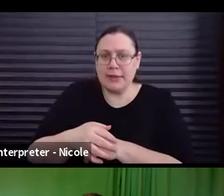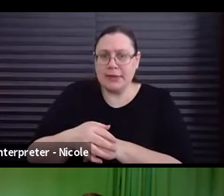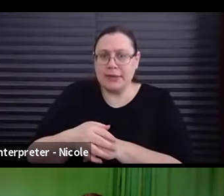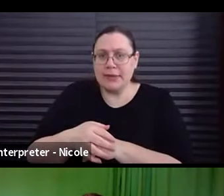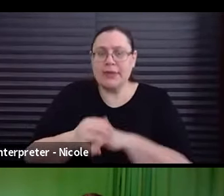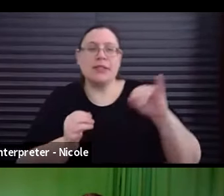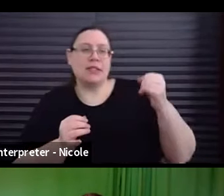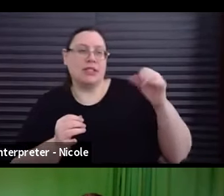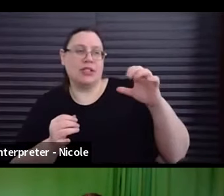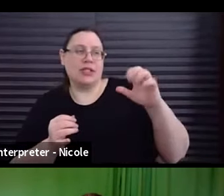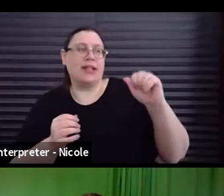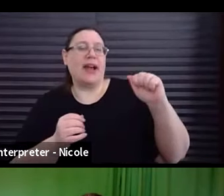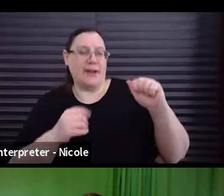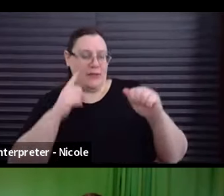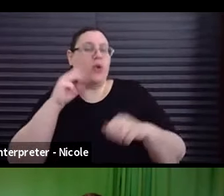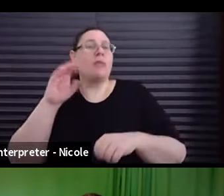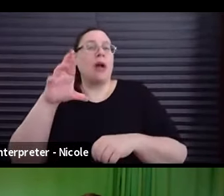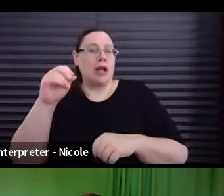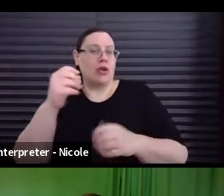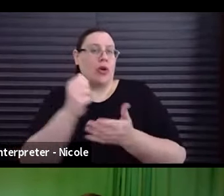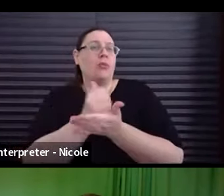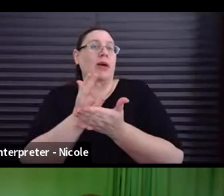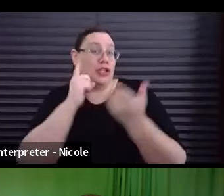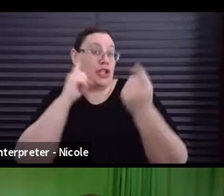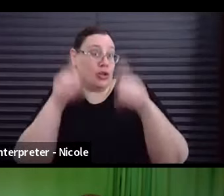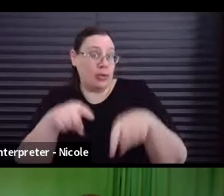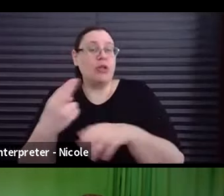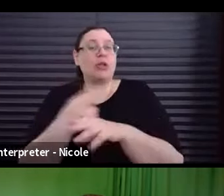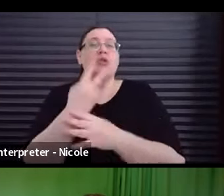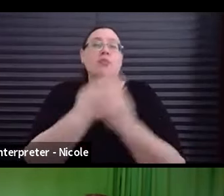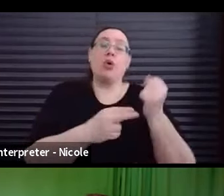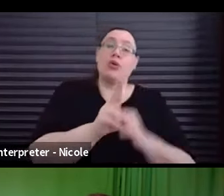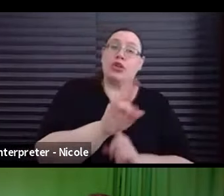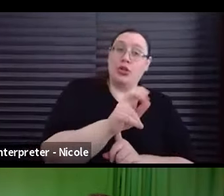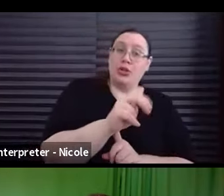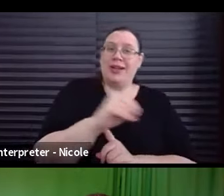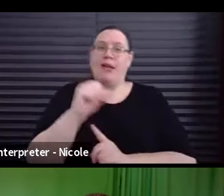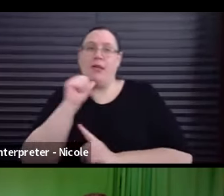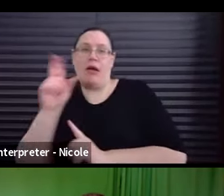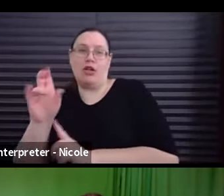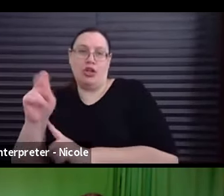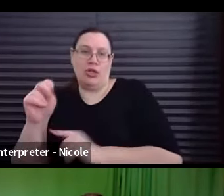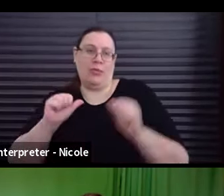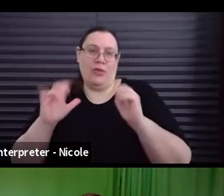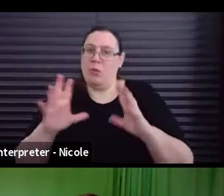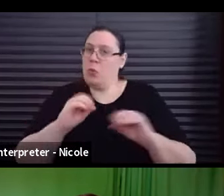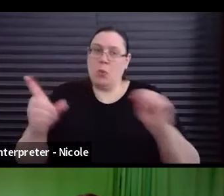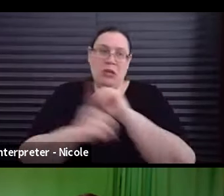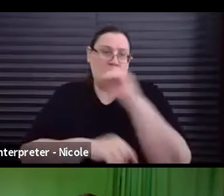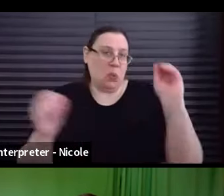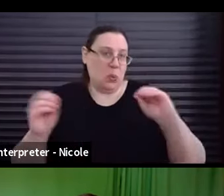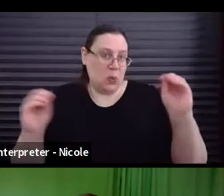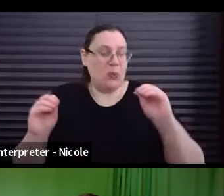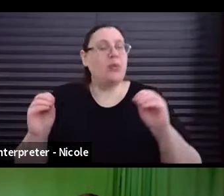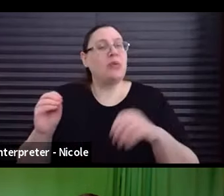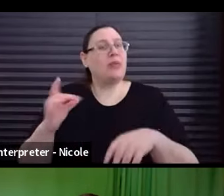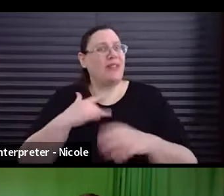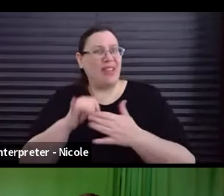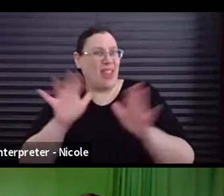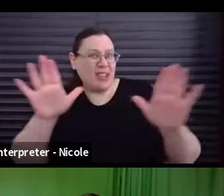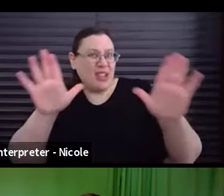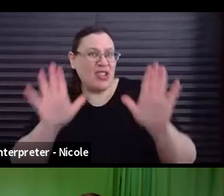So the micro budget agreement allows you to use both union and non-union performers without penalty. You we think that's really great